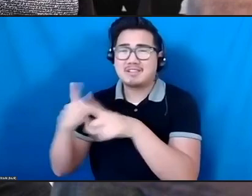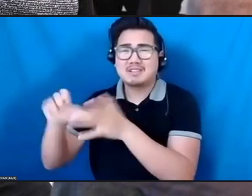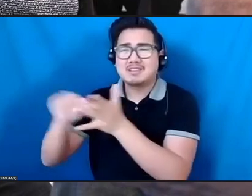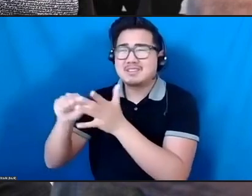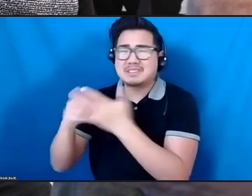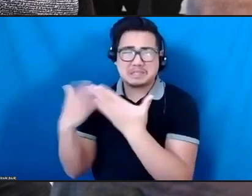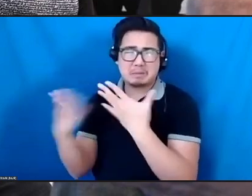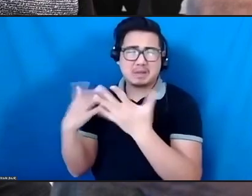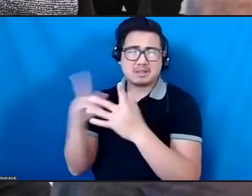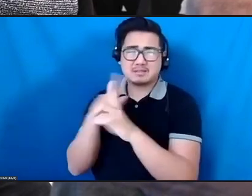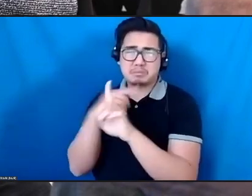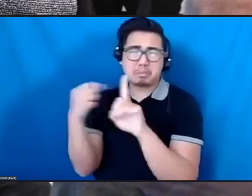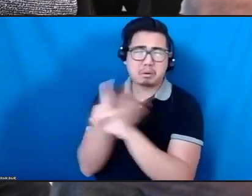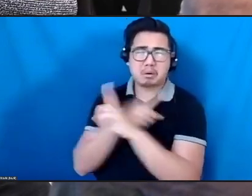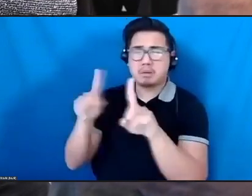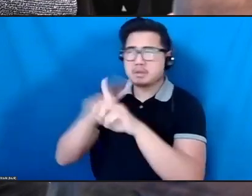work.